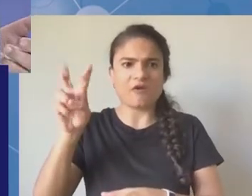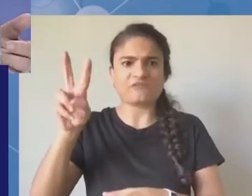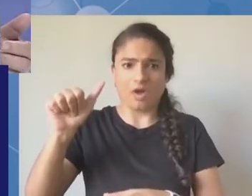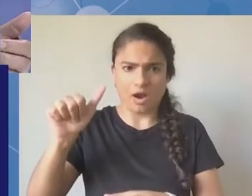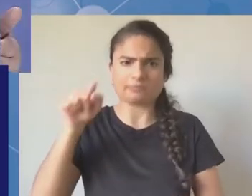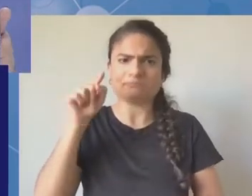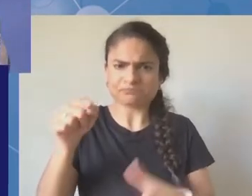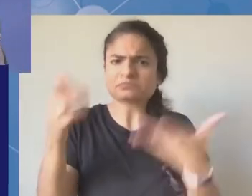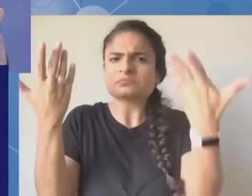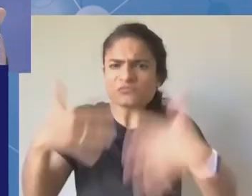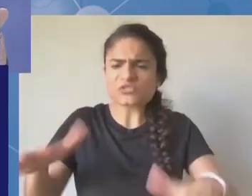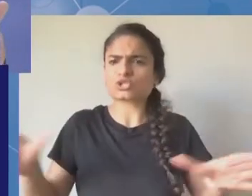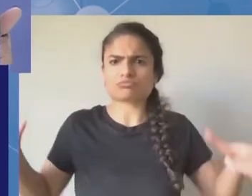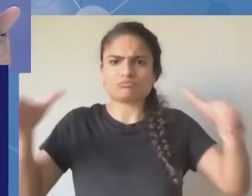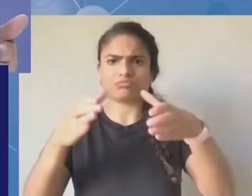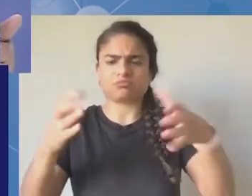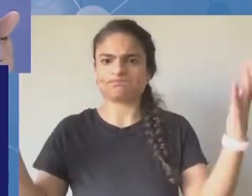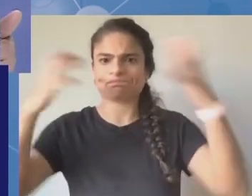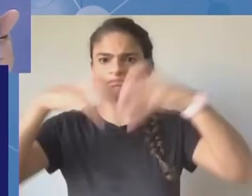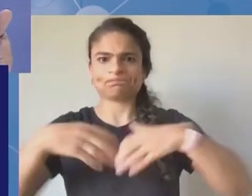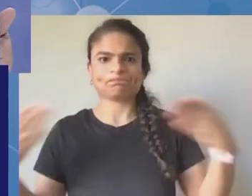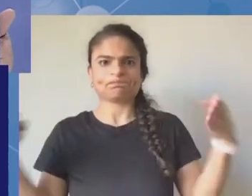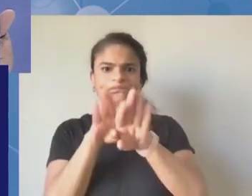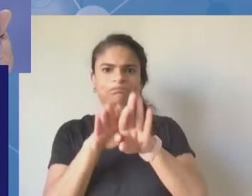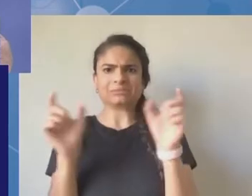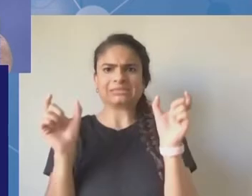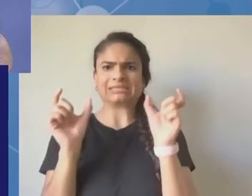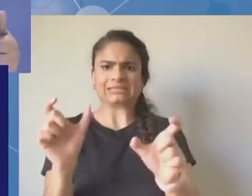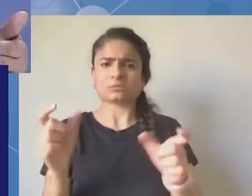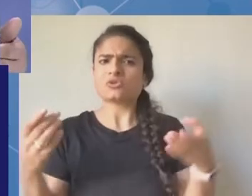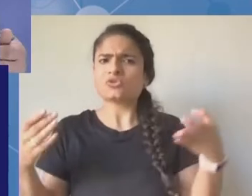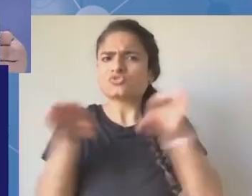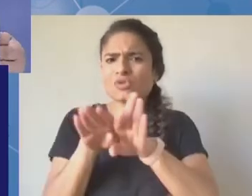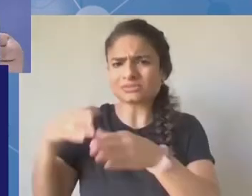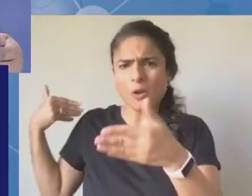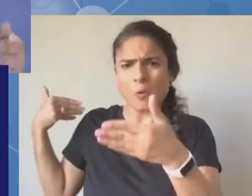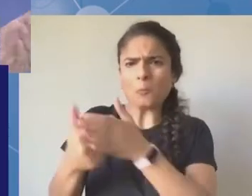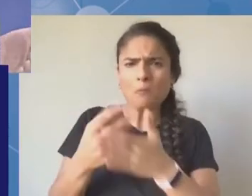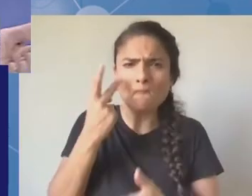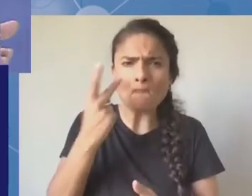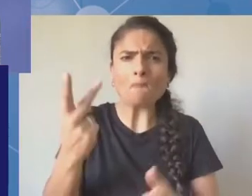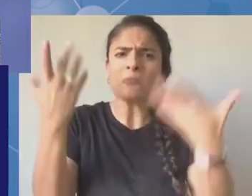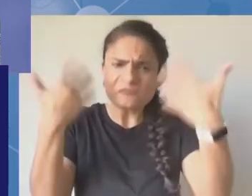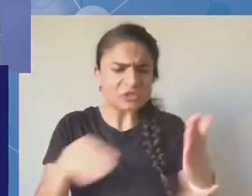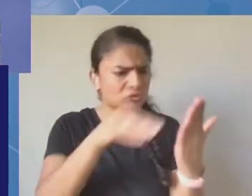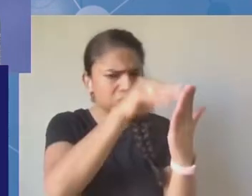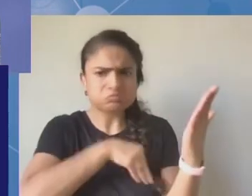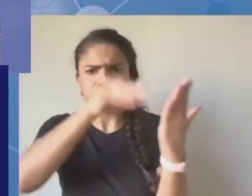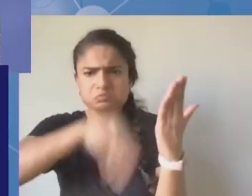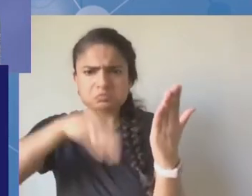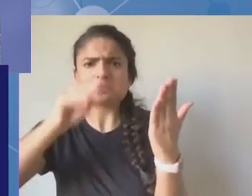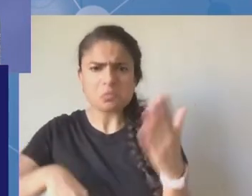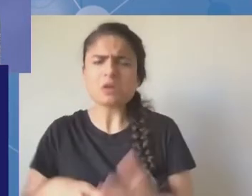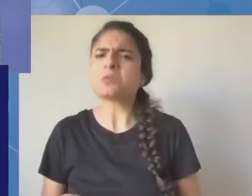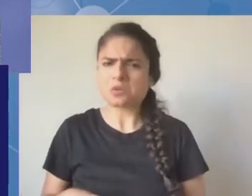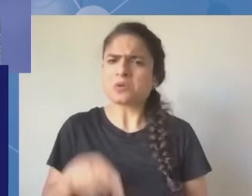And I think the thing about shutdowns is, in fact, that they're not stopping. So, I think, as Shengatai says, use the bottom